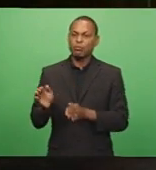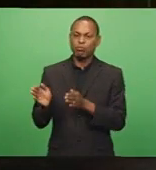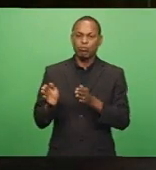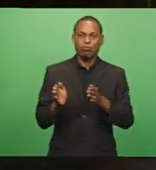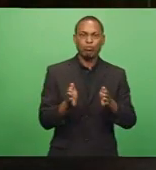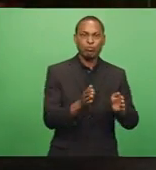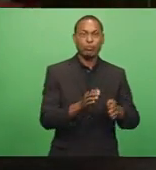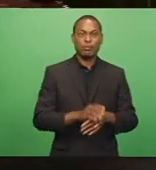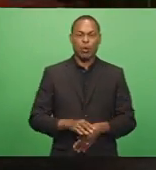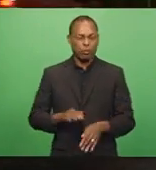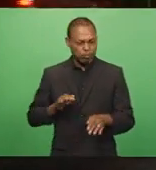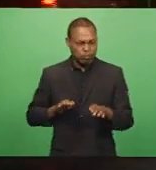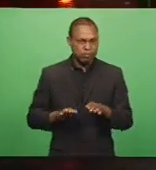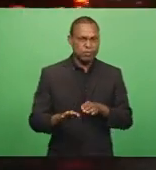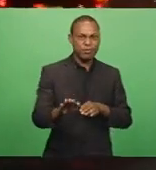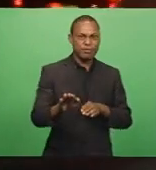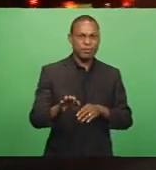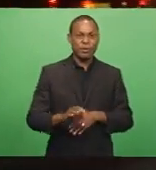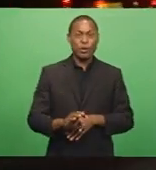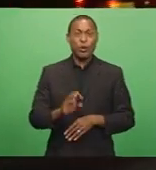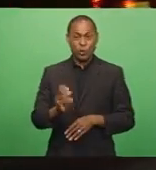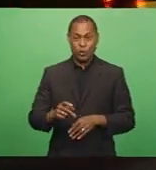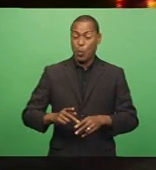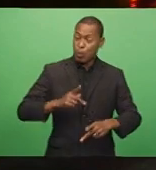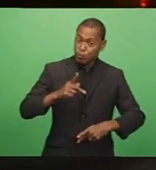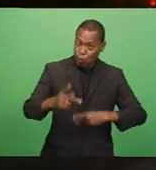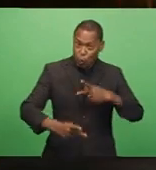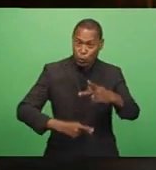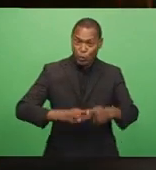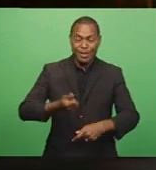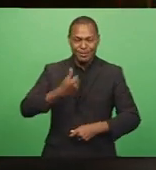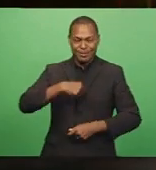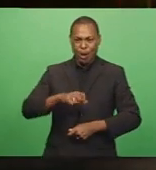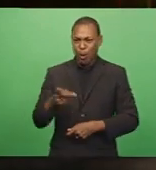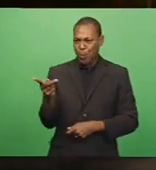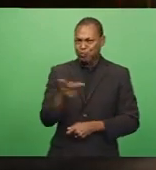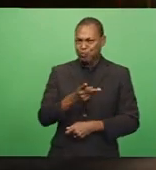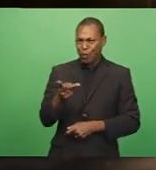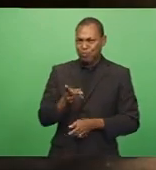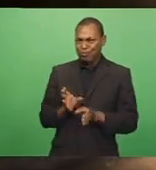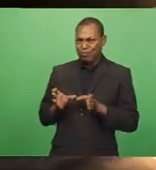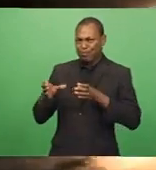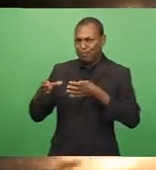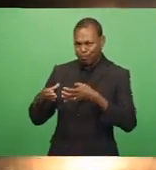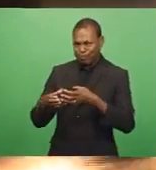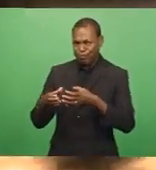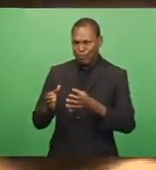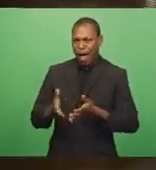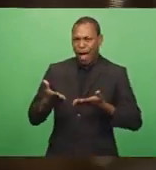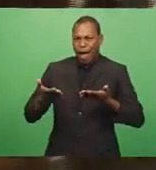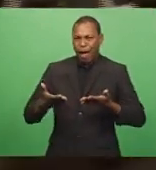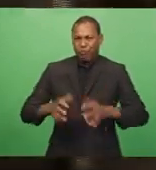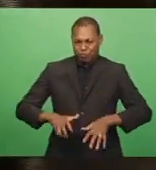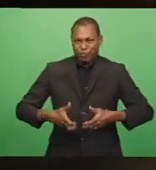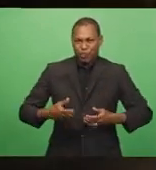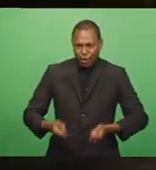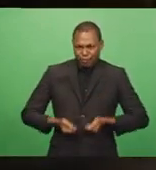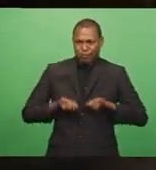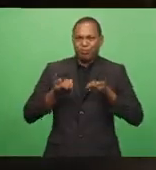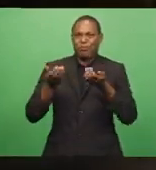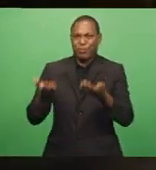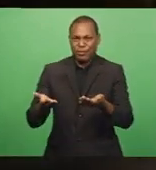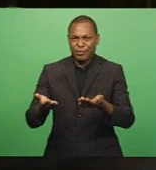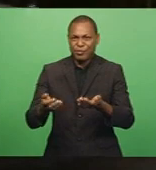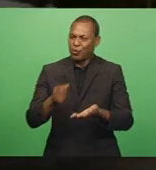risk, brother. And this process will allow both parties to raise their grievances with relevant authorities, ensure that they have proper discussions,